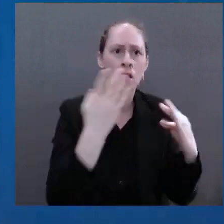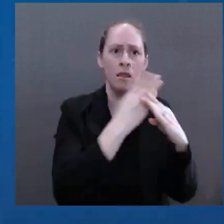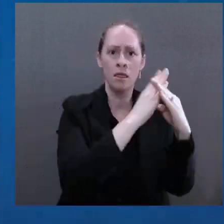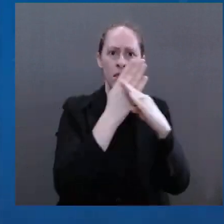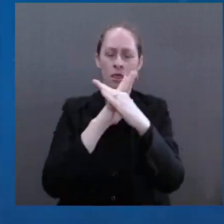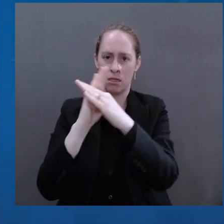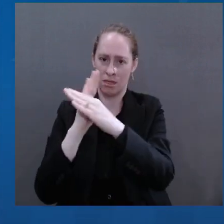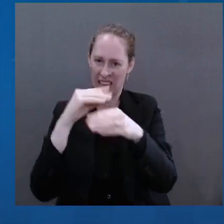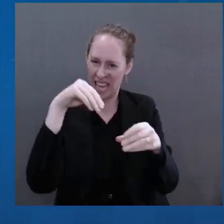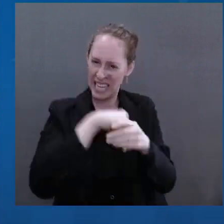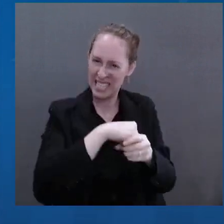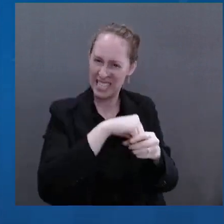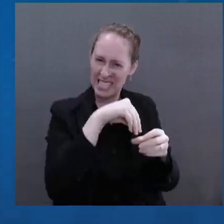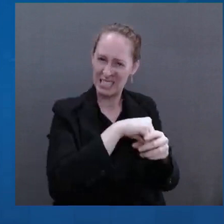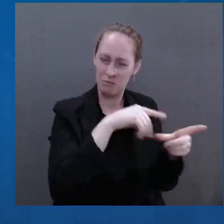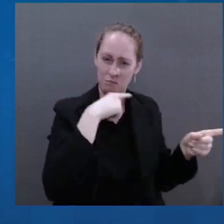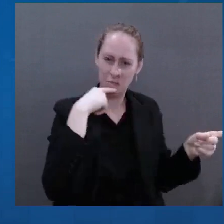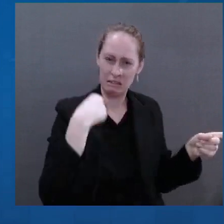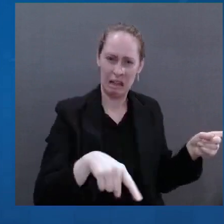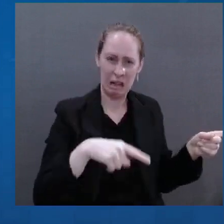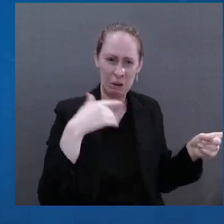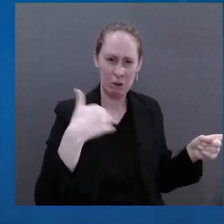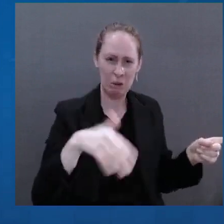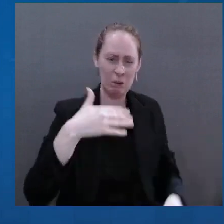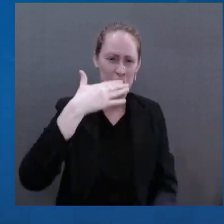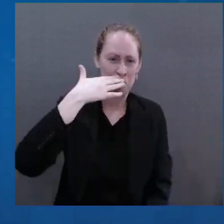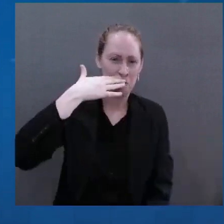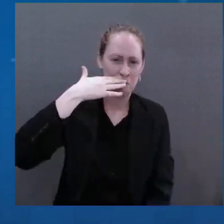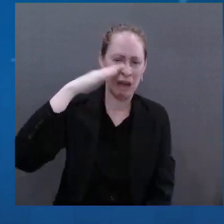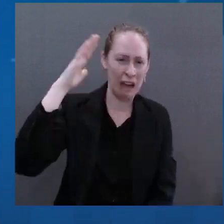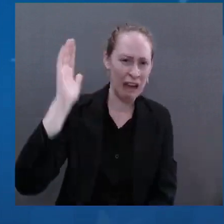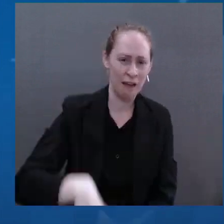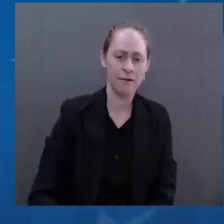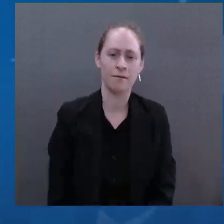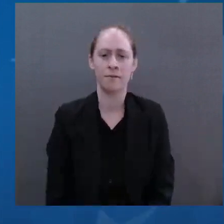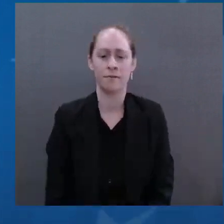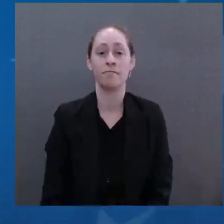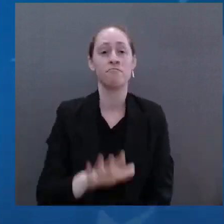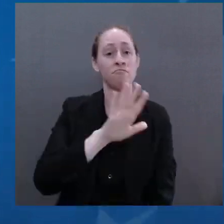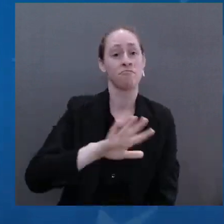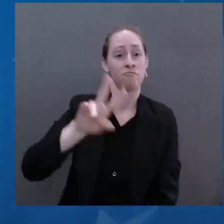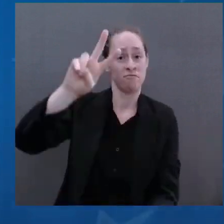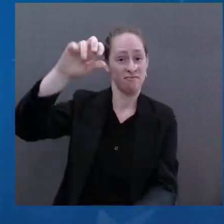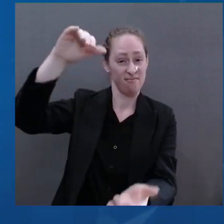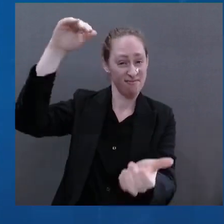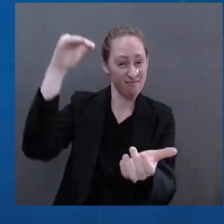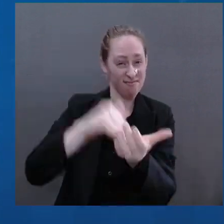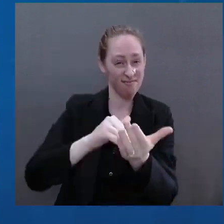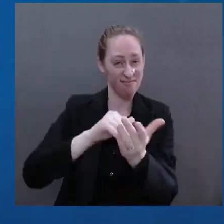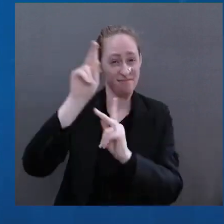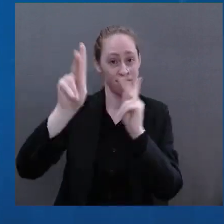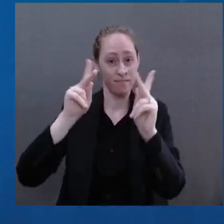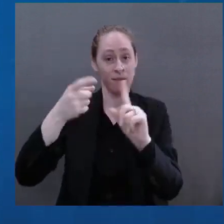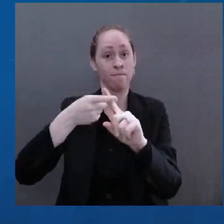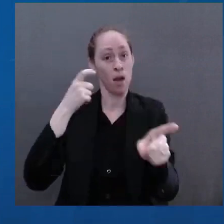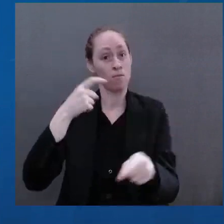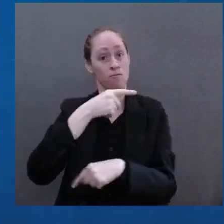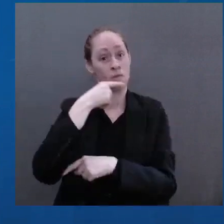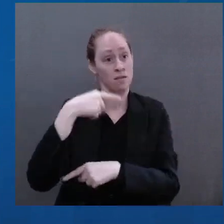that 200,000 Russians have already left their country in one month? A remarkable brain drain